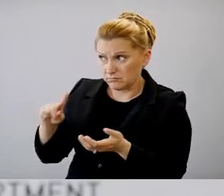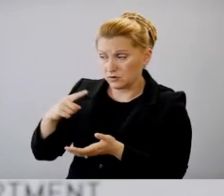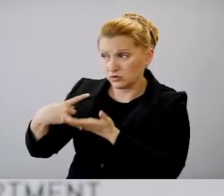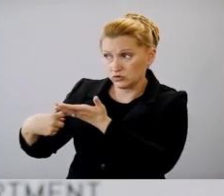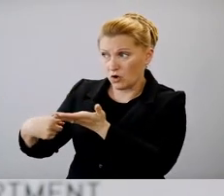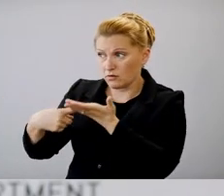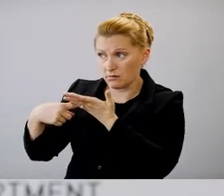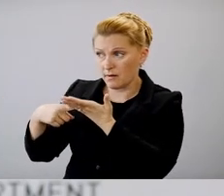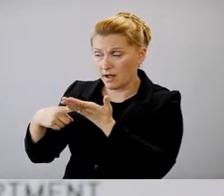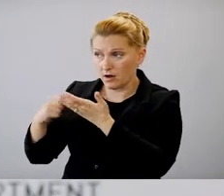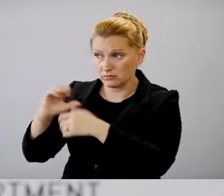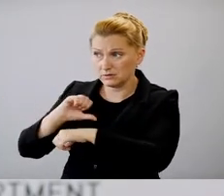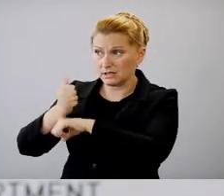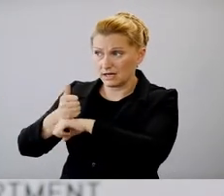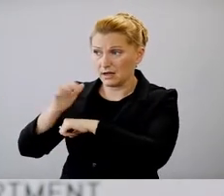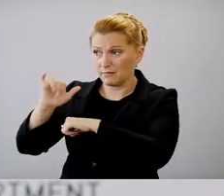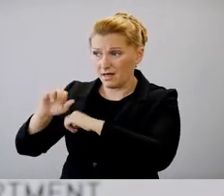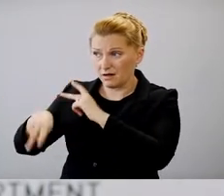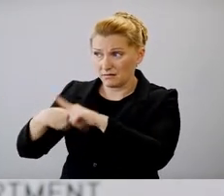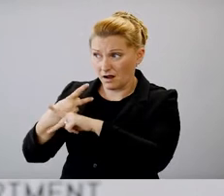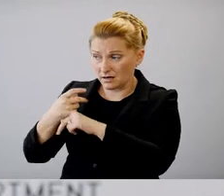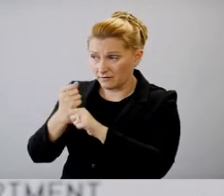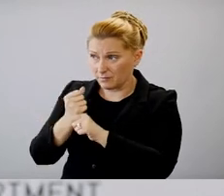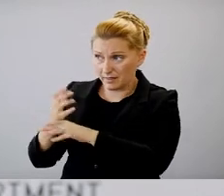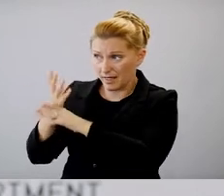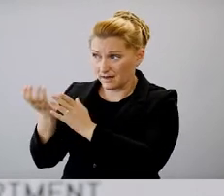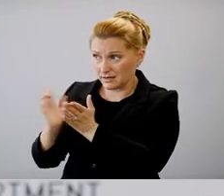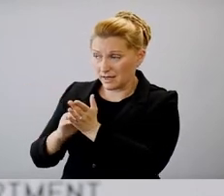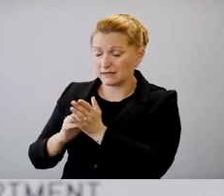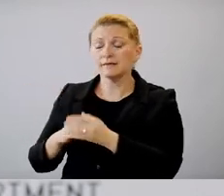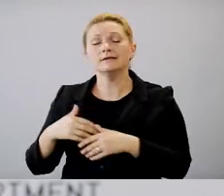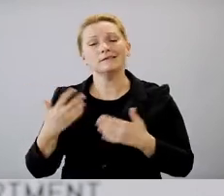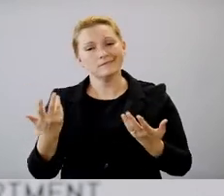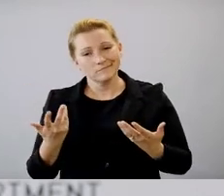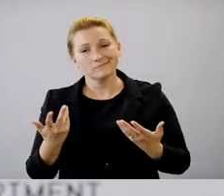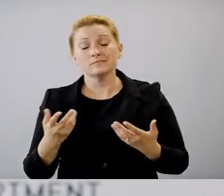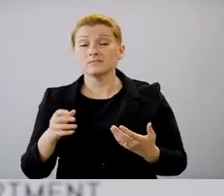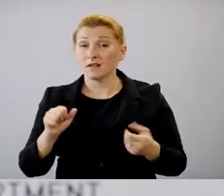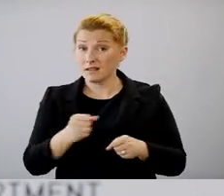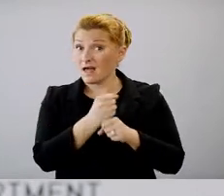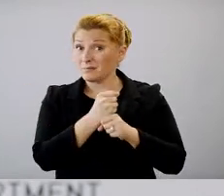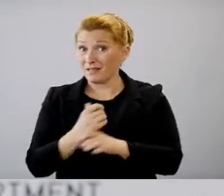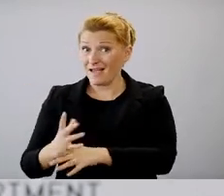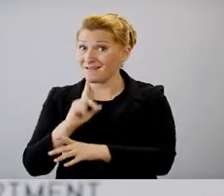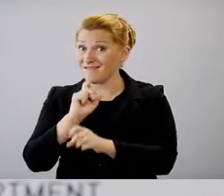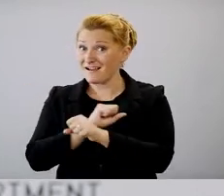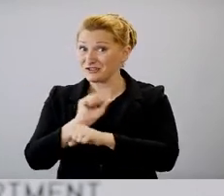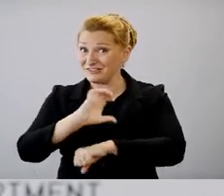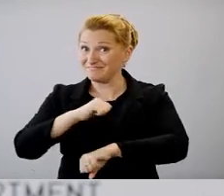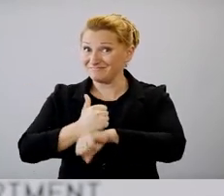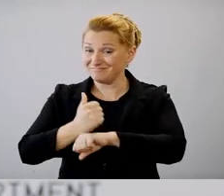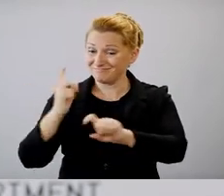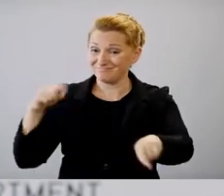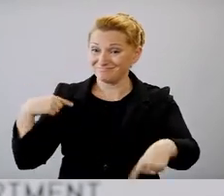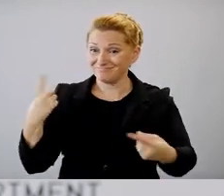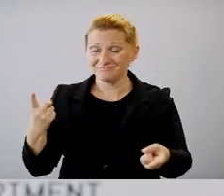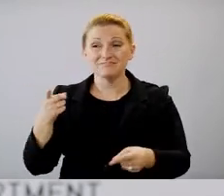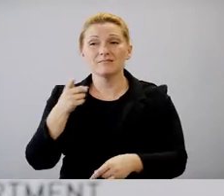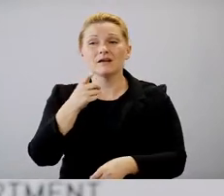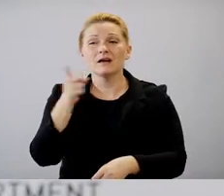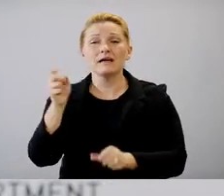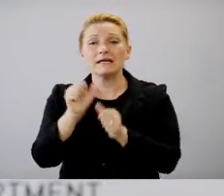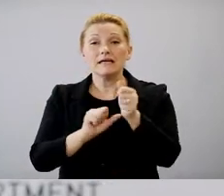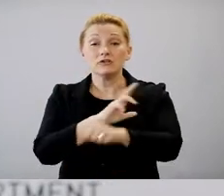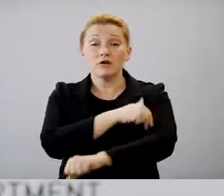hospitals already looking at getting some of those plans in place prepared? So those plans have stayed in place. Um, they, they are required to have